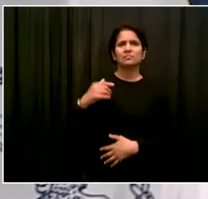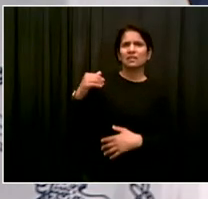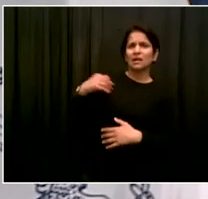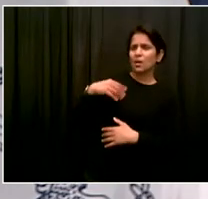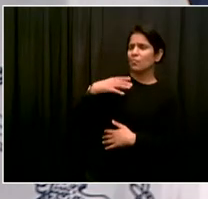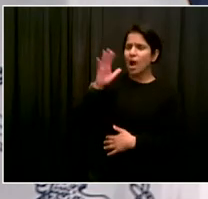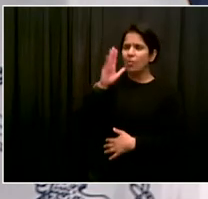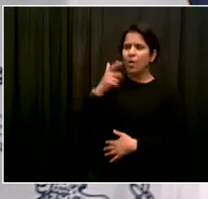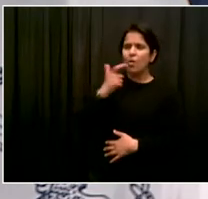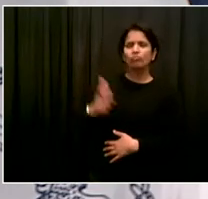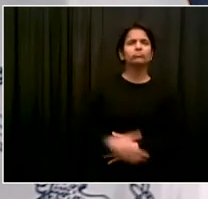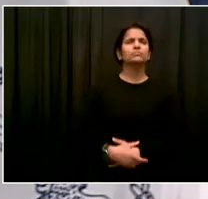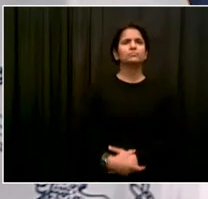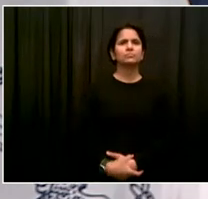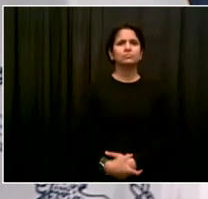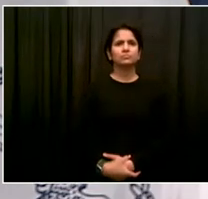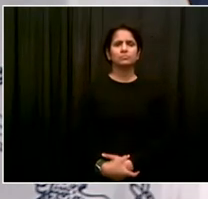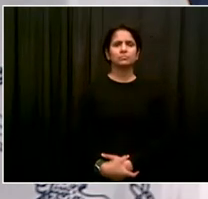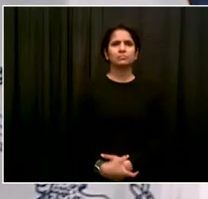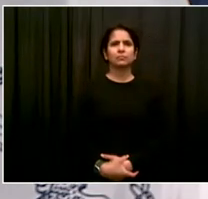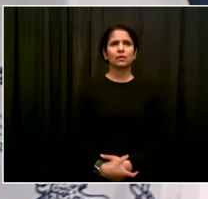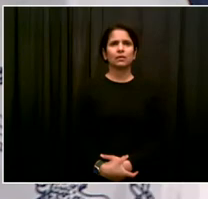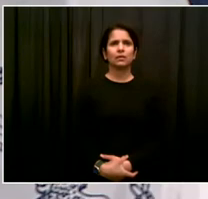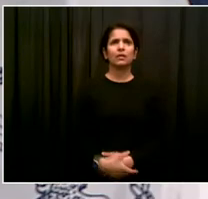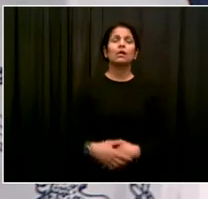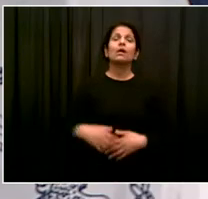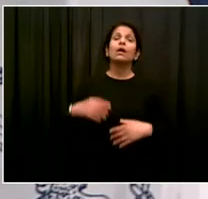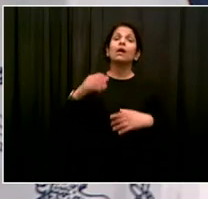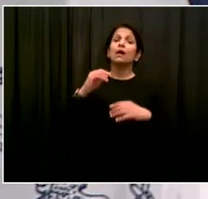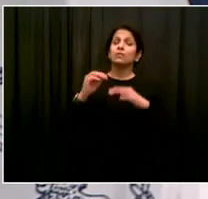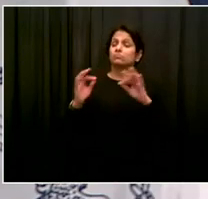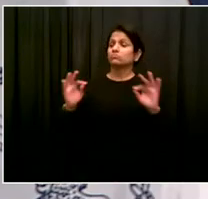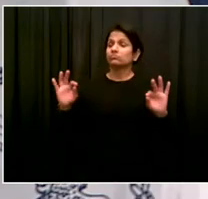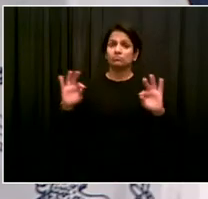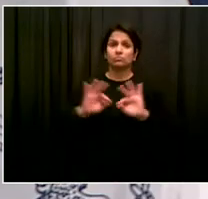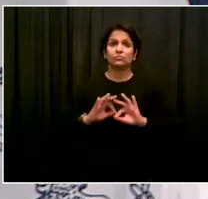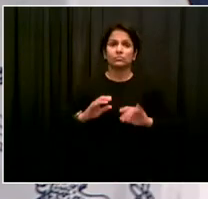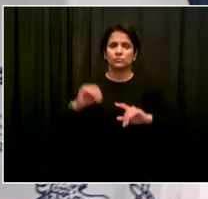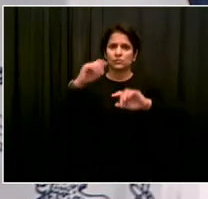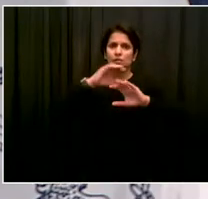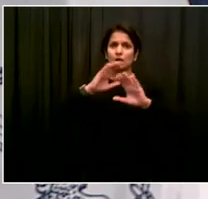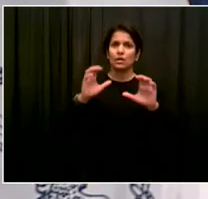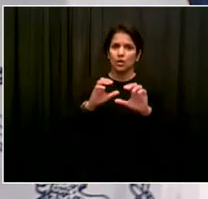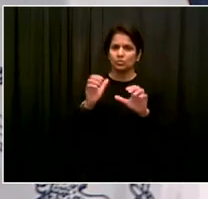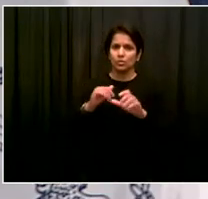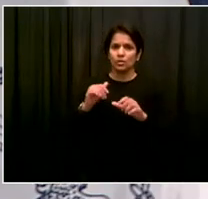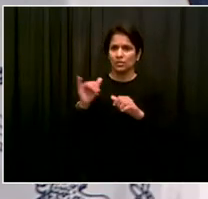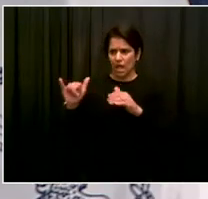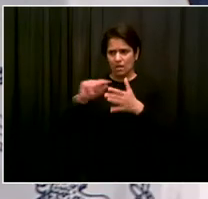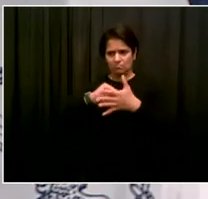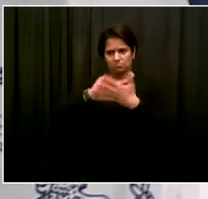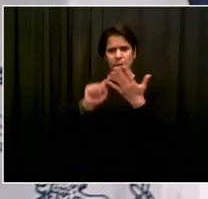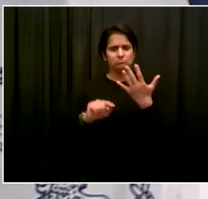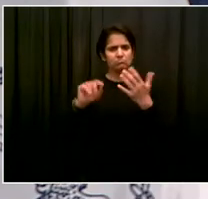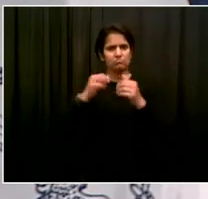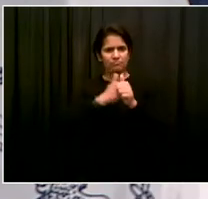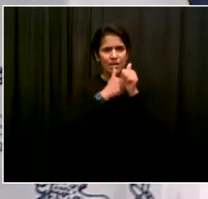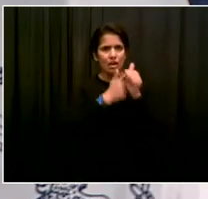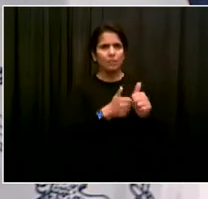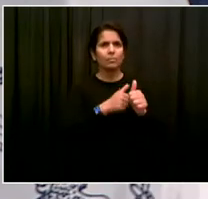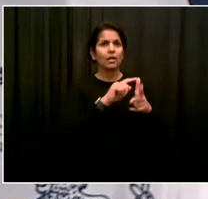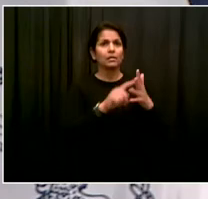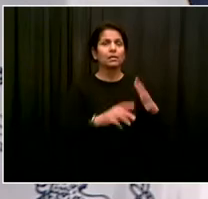right. That's why we have strengthened the civilian complaint review board. That's why we have a discipline matrix. That's why we have a lot of different